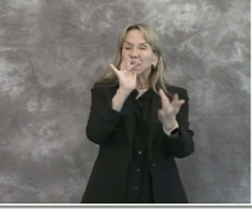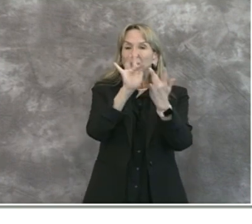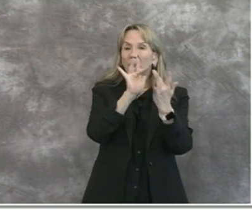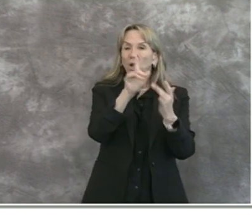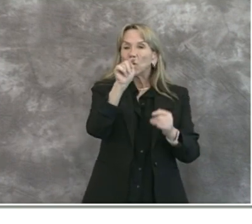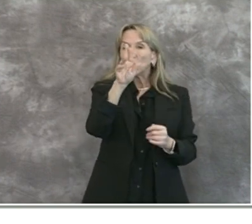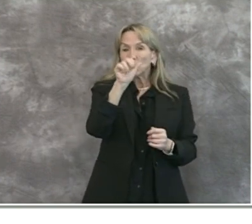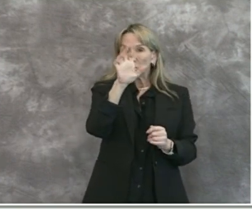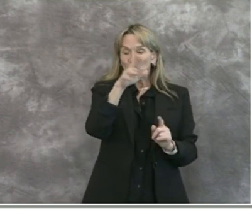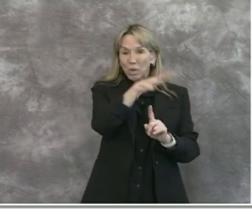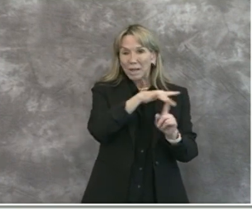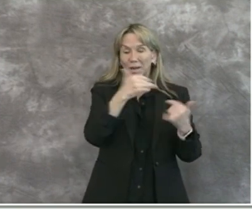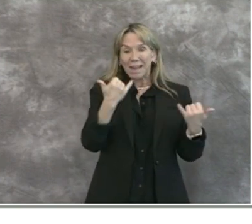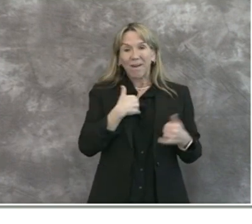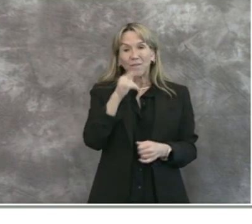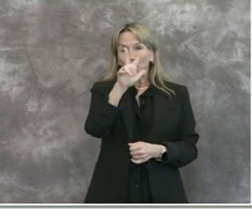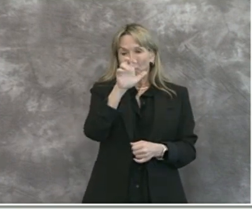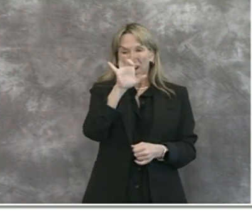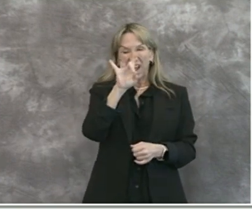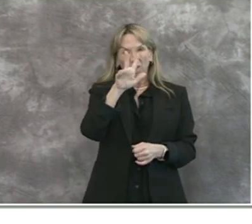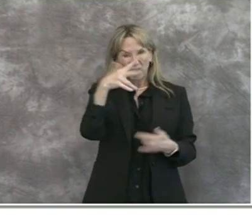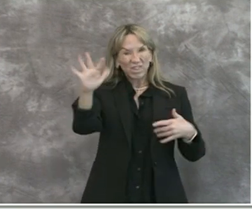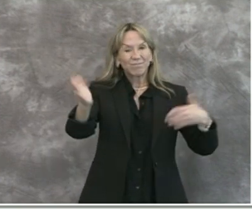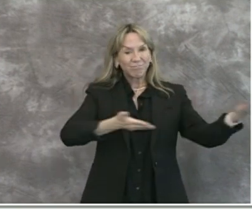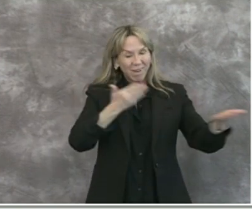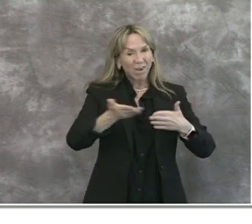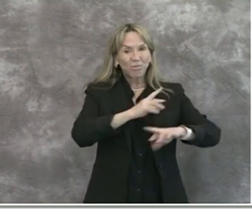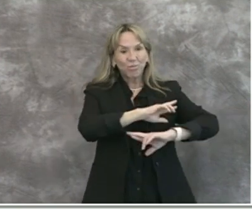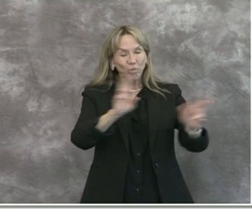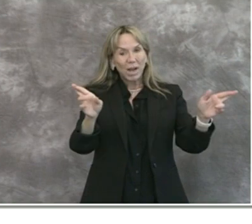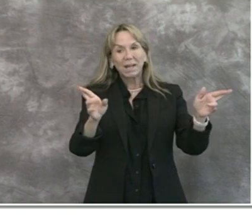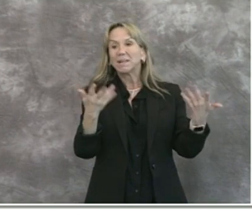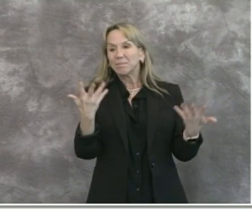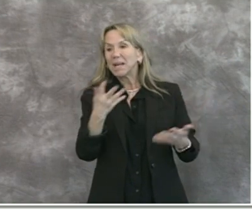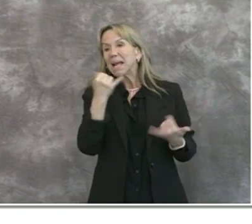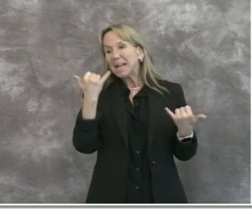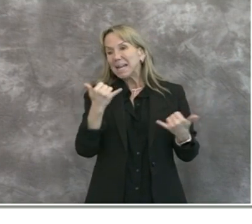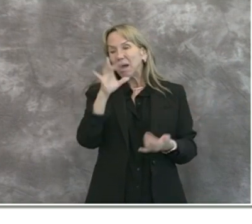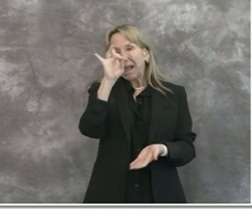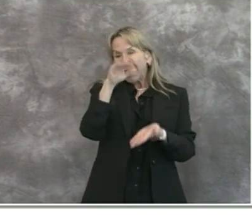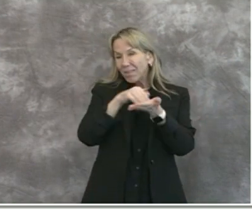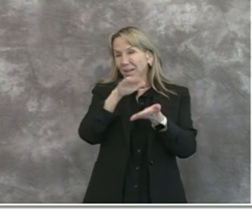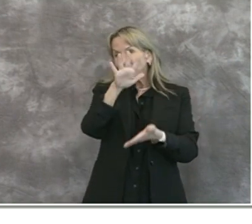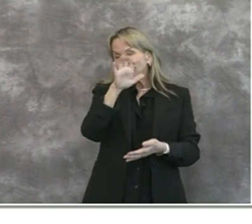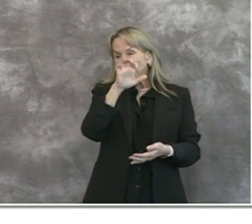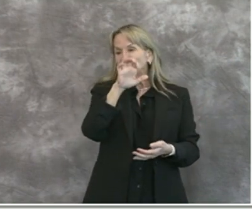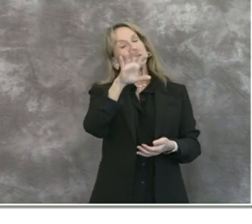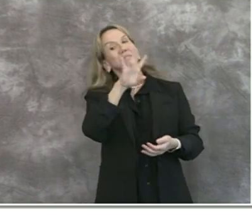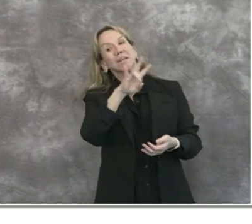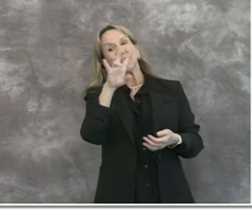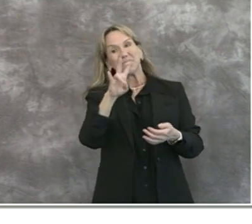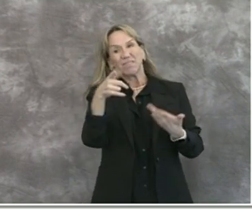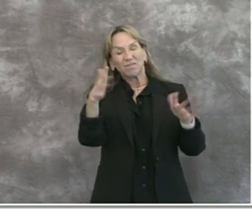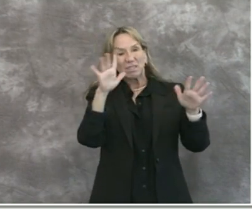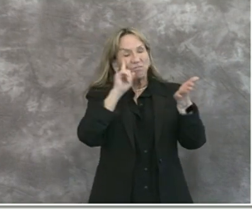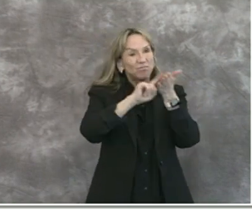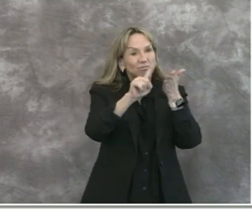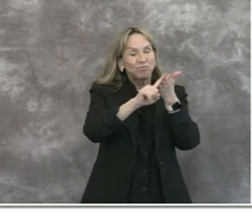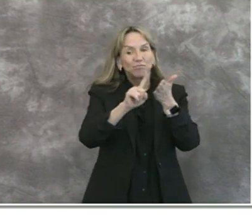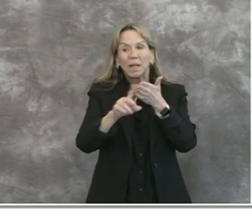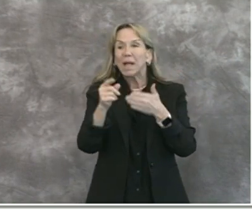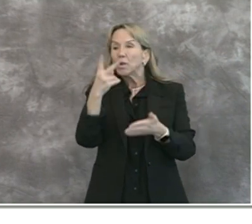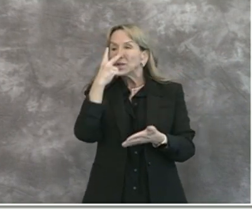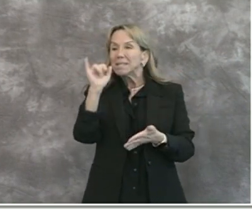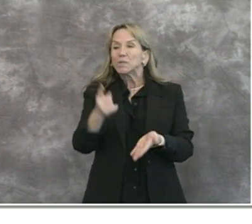383 on hand and available over 8,500 investigations performed. And then in our treatment, you see our public health motel